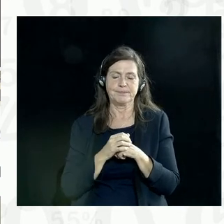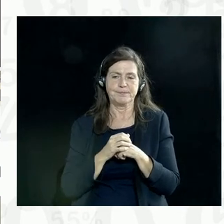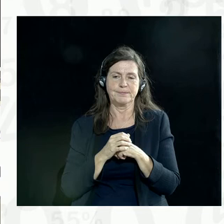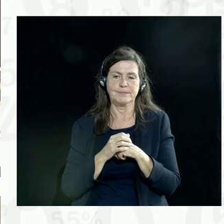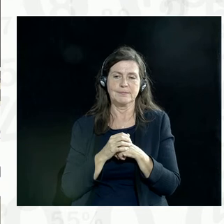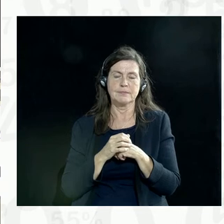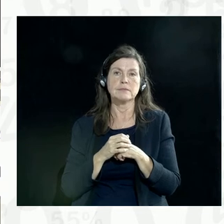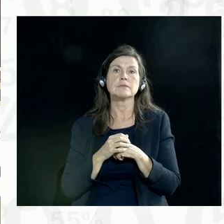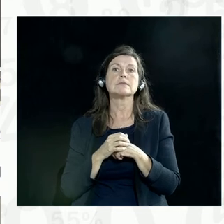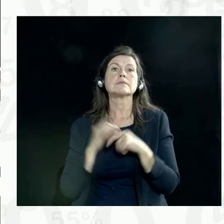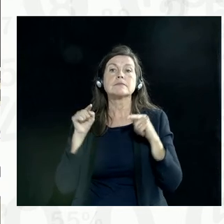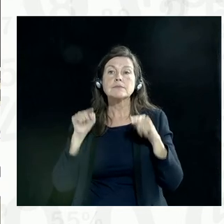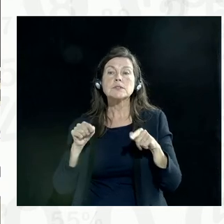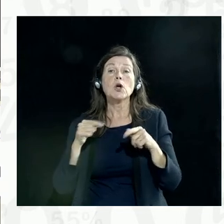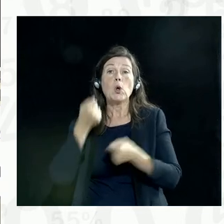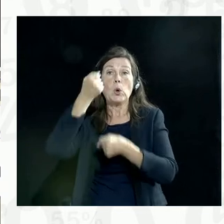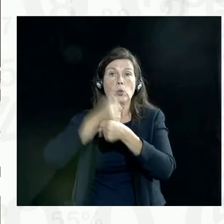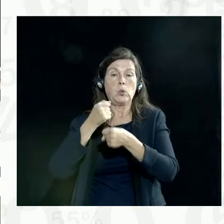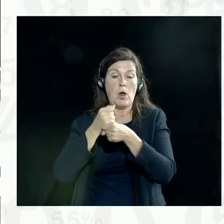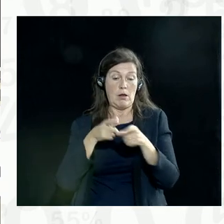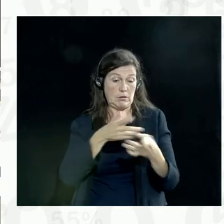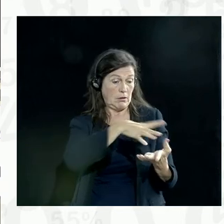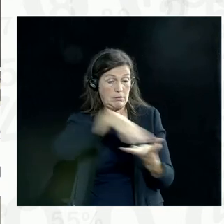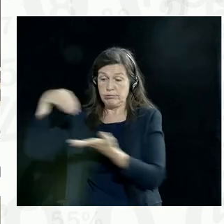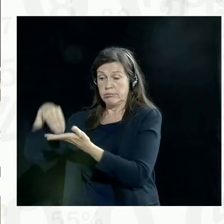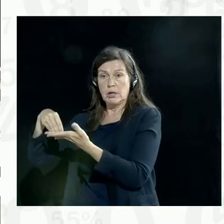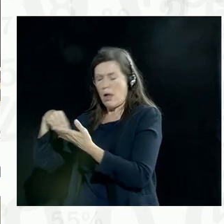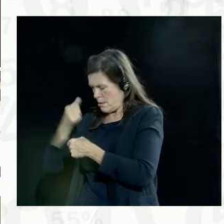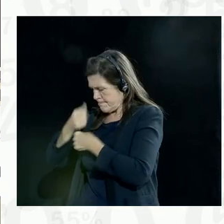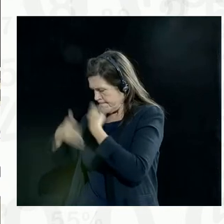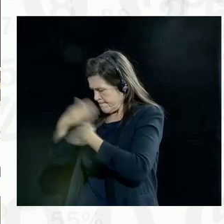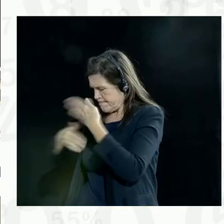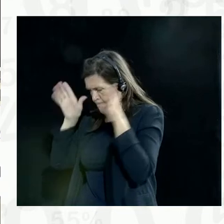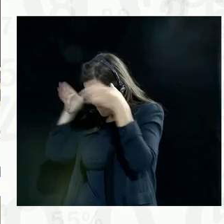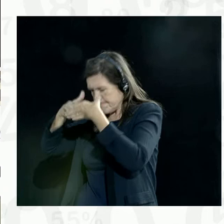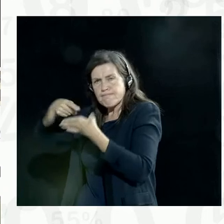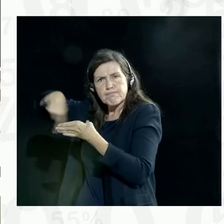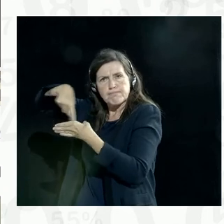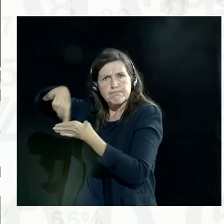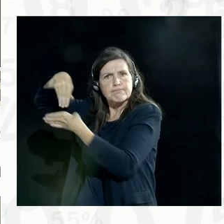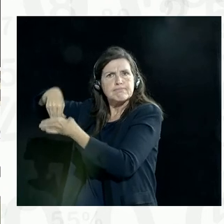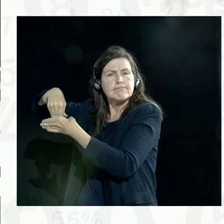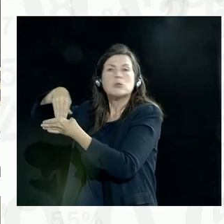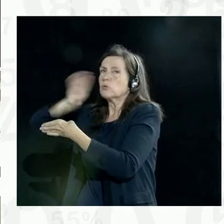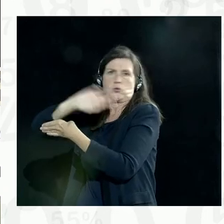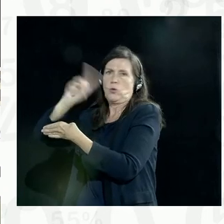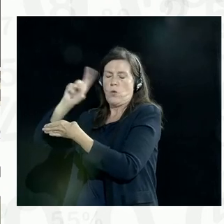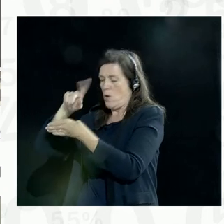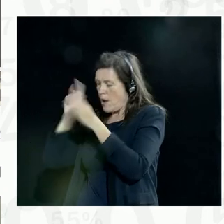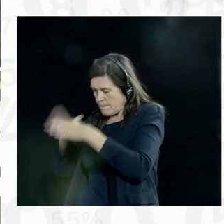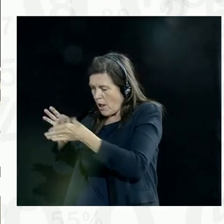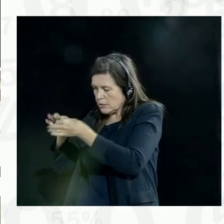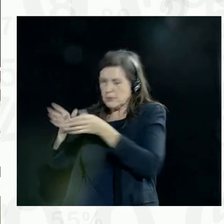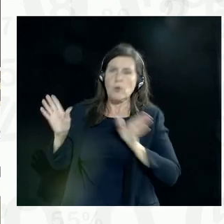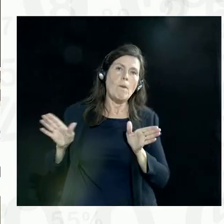in a way which is collaborative, because the data steward is not necessarily in contact with the data controller